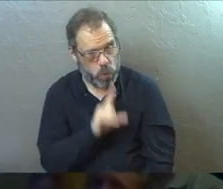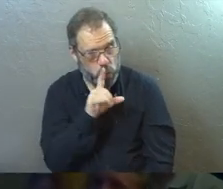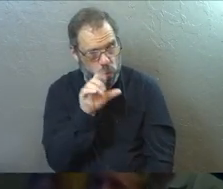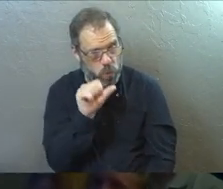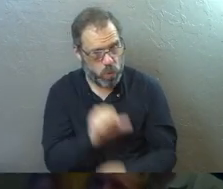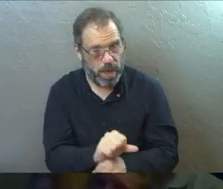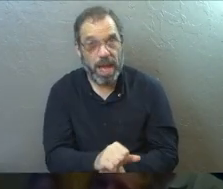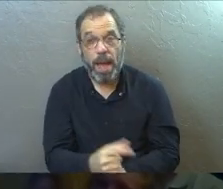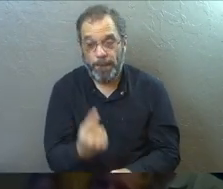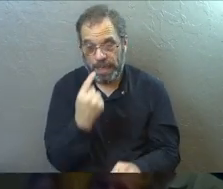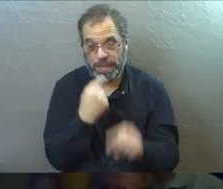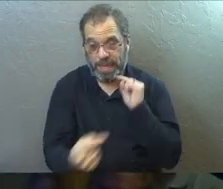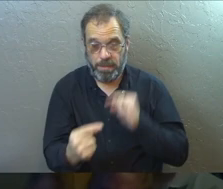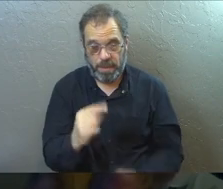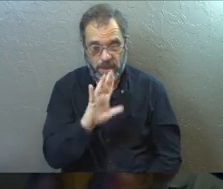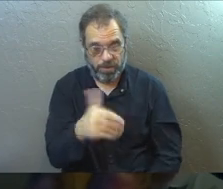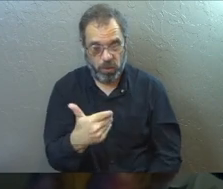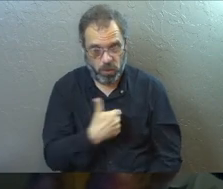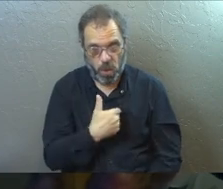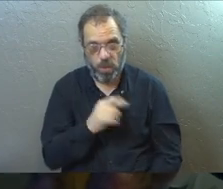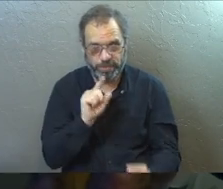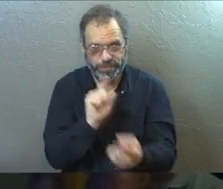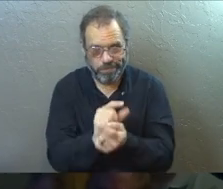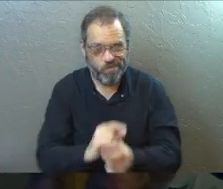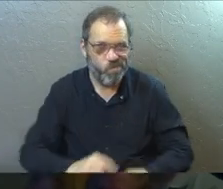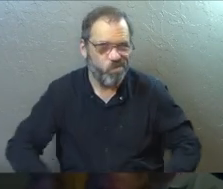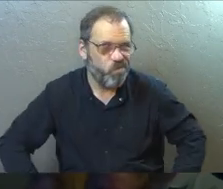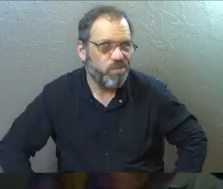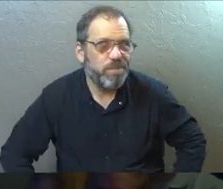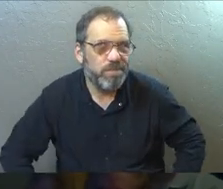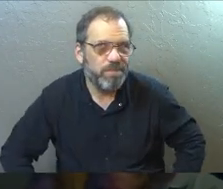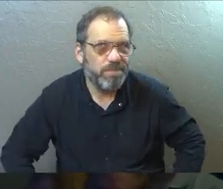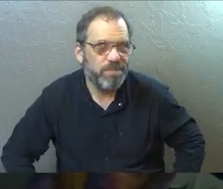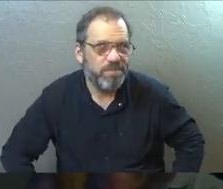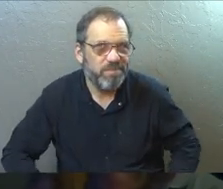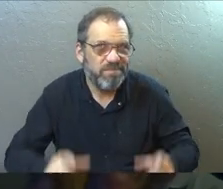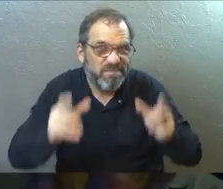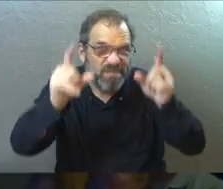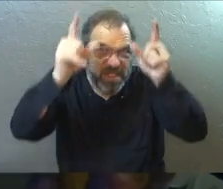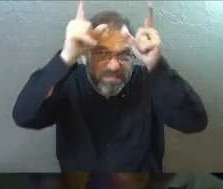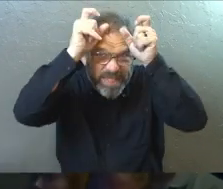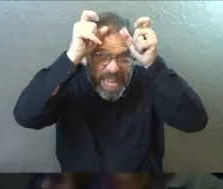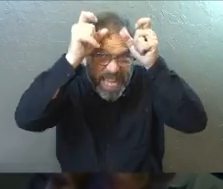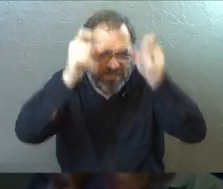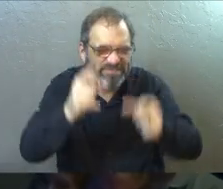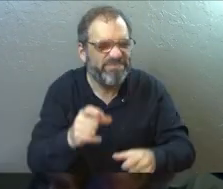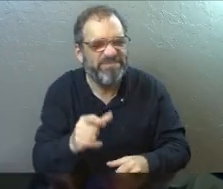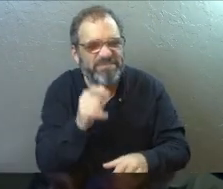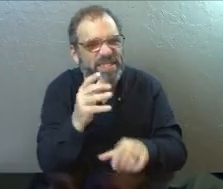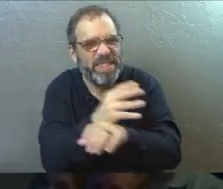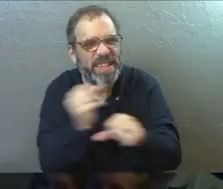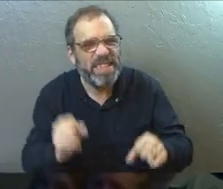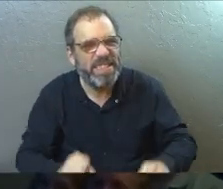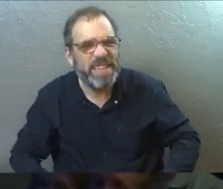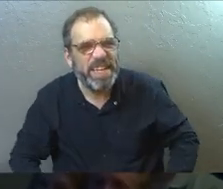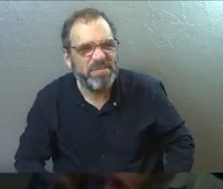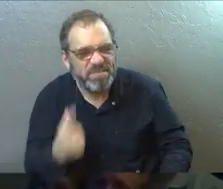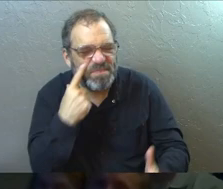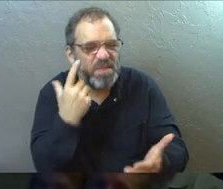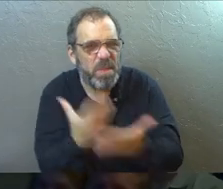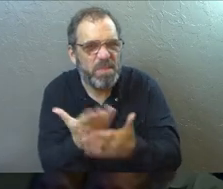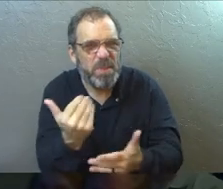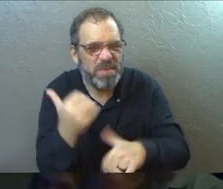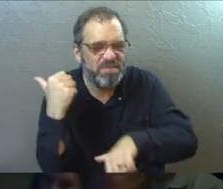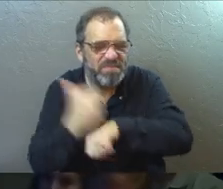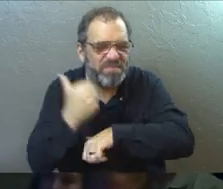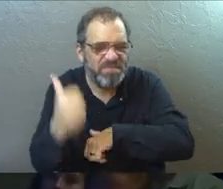Because the enemy of our souls does come to you. And he does cause you to doubt. And he does